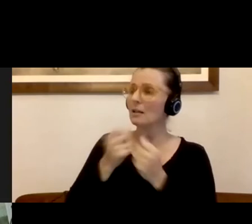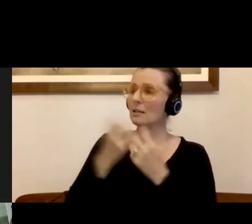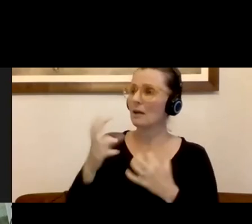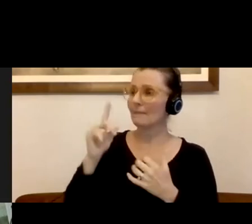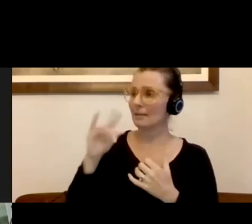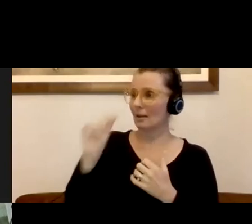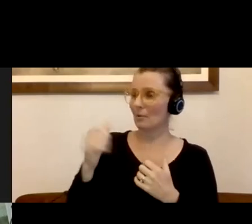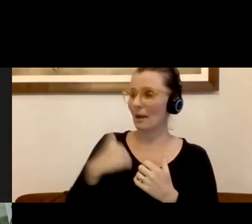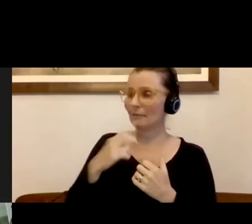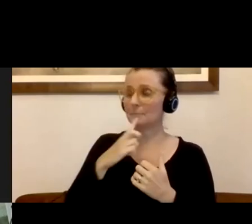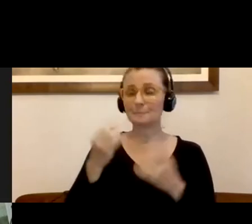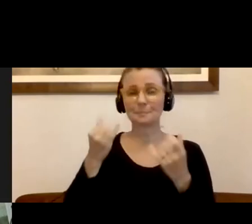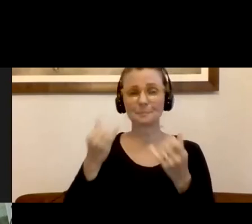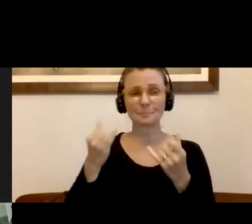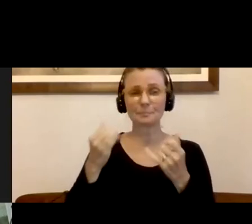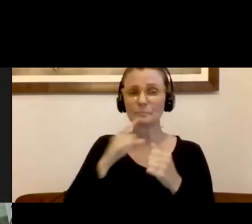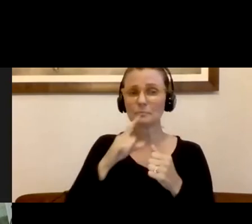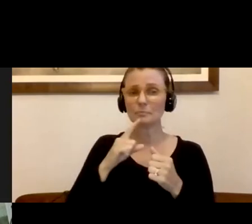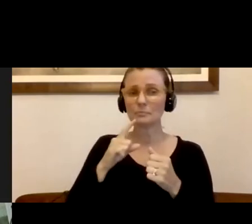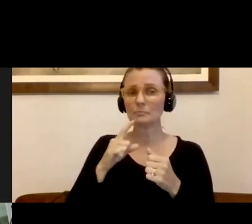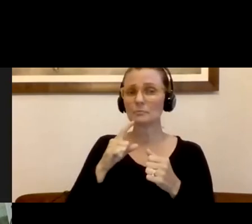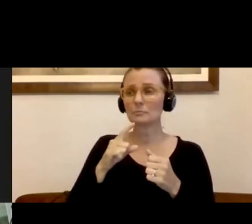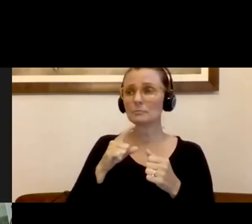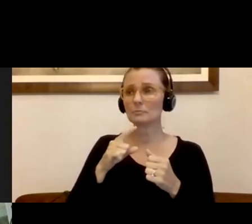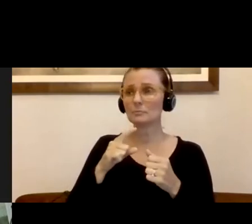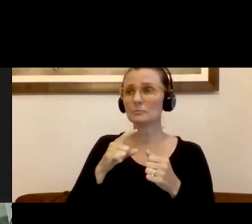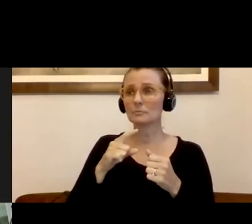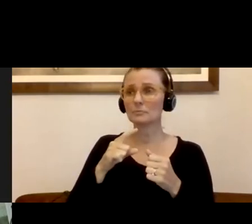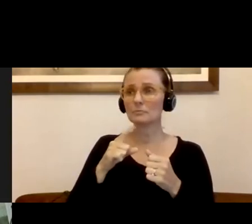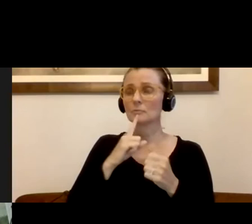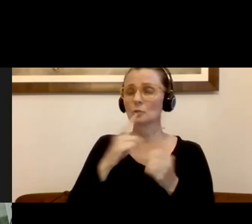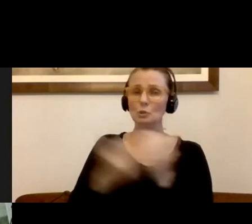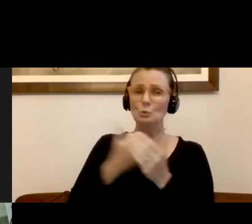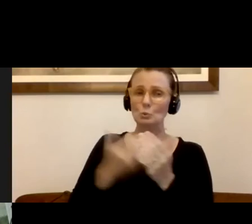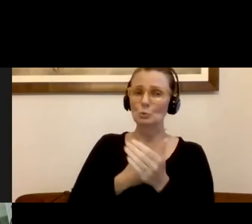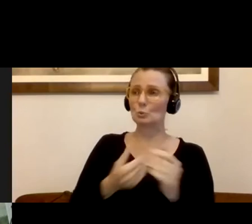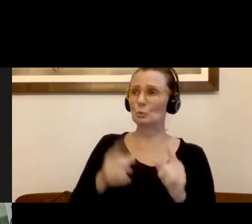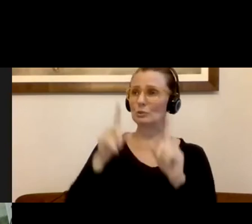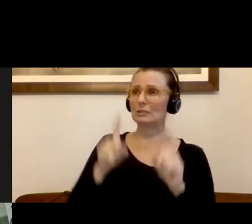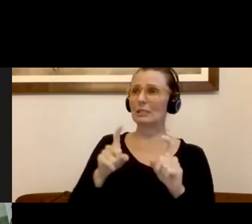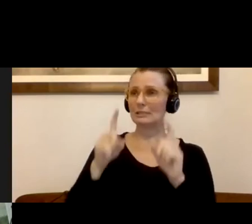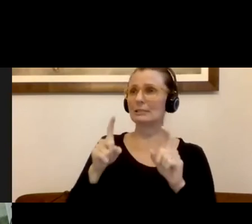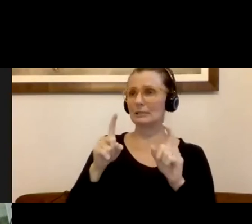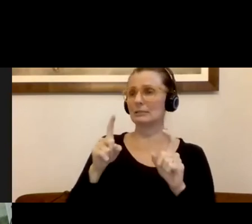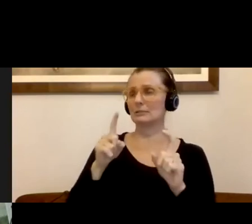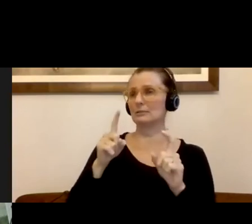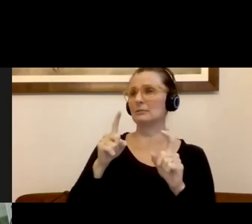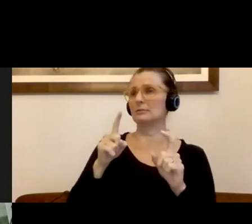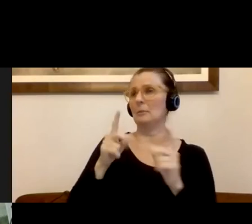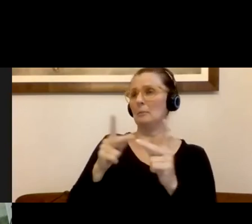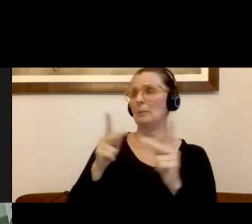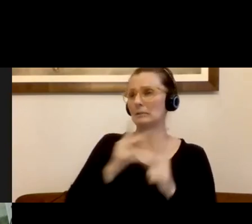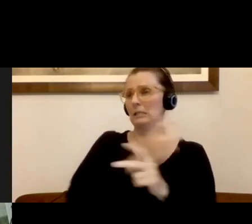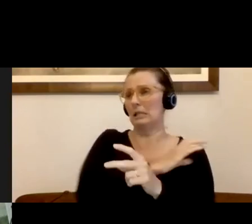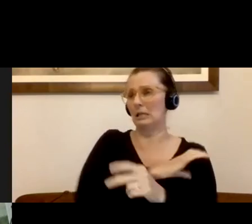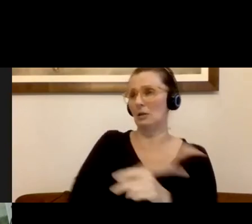have right now is the data that is now in the new testing facility up with CHA. We don't have how